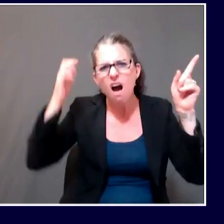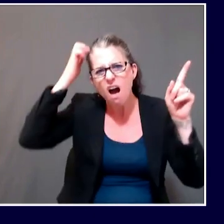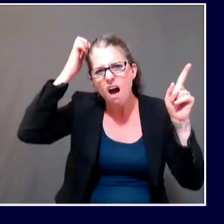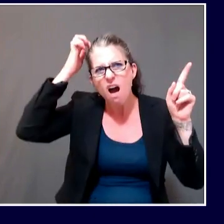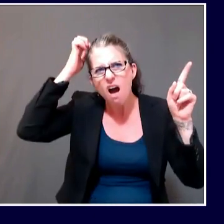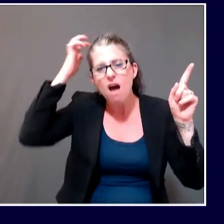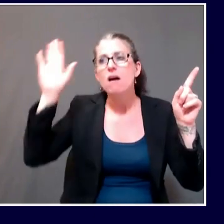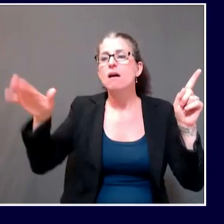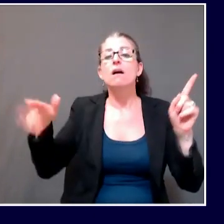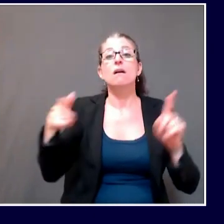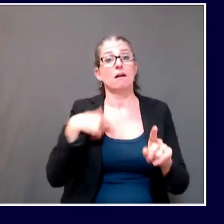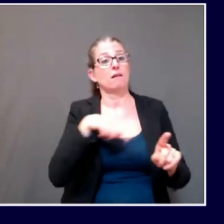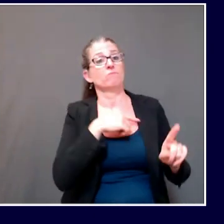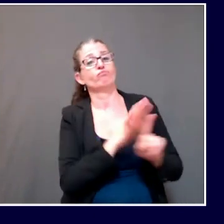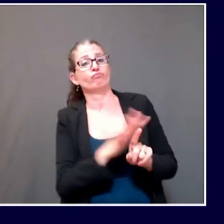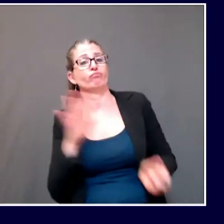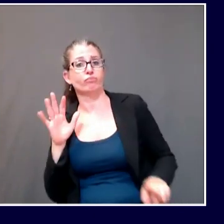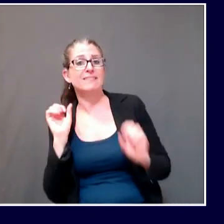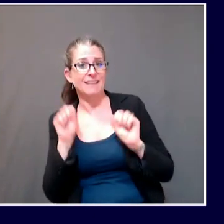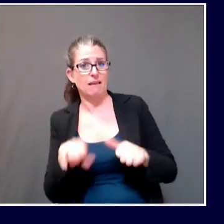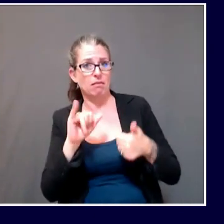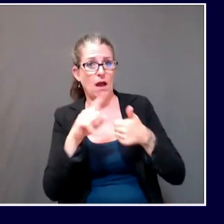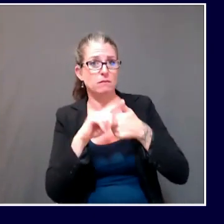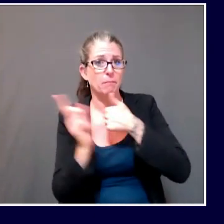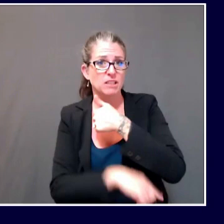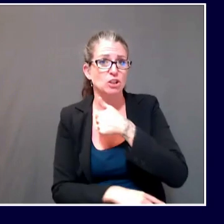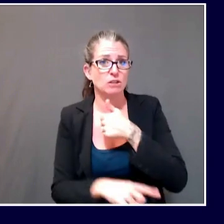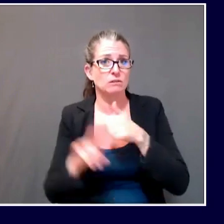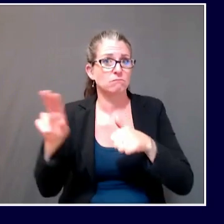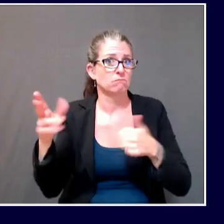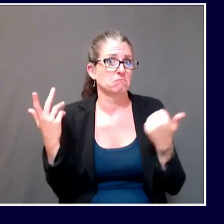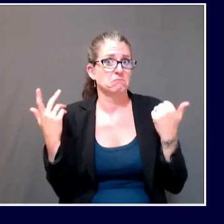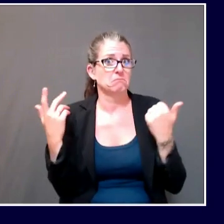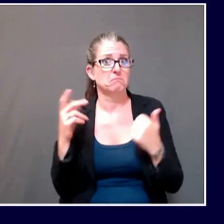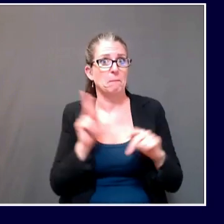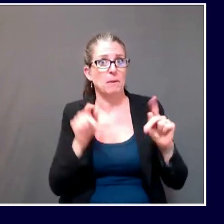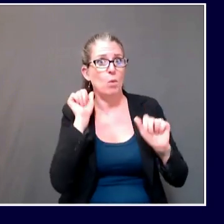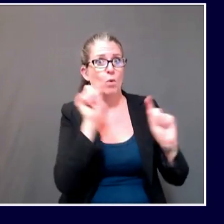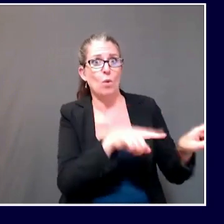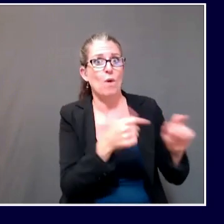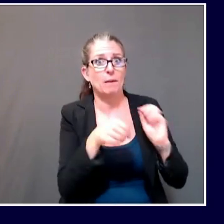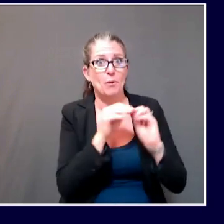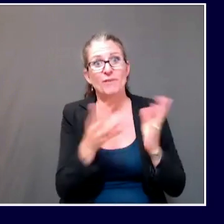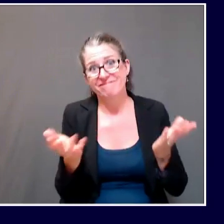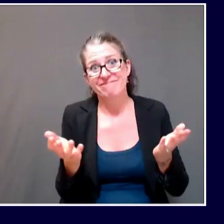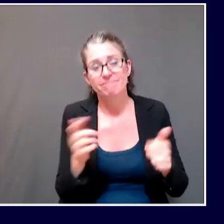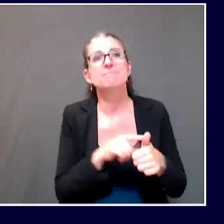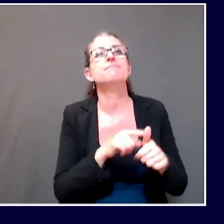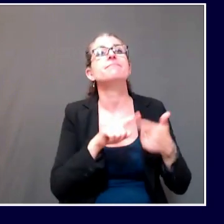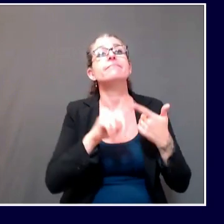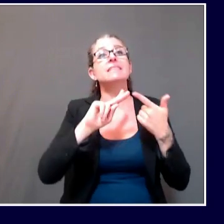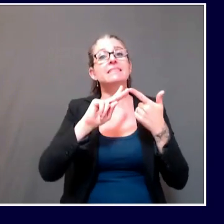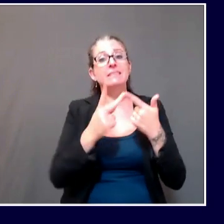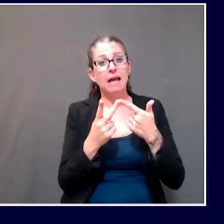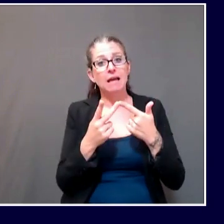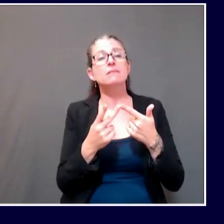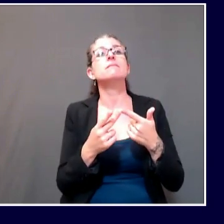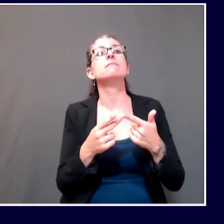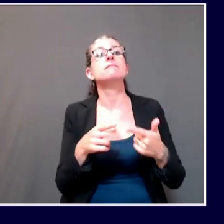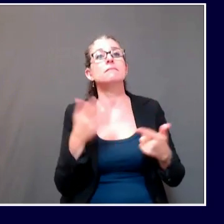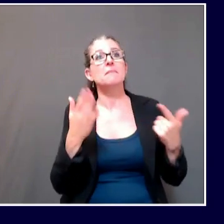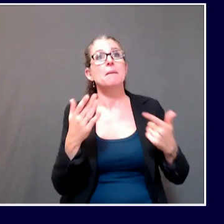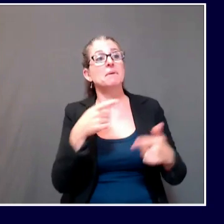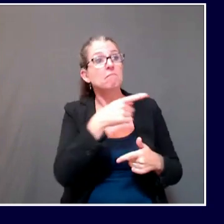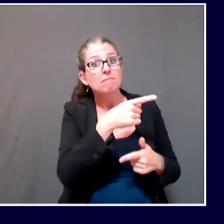coverage may not apply when you have not complied fully with health and human services